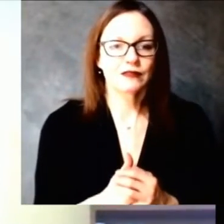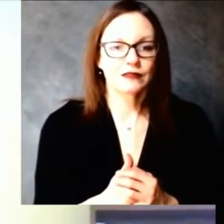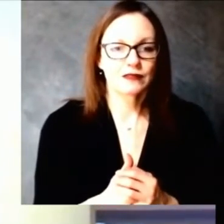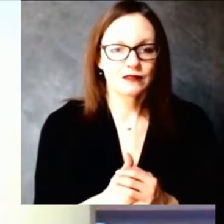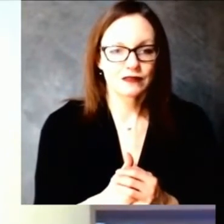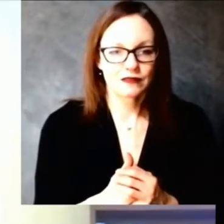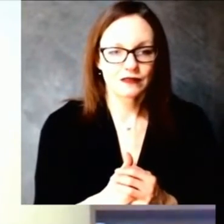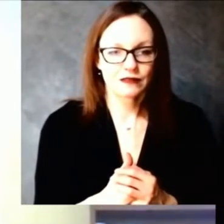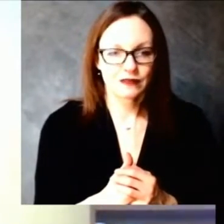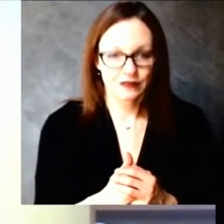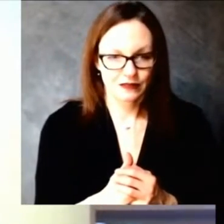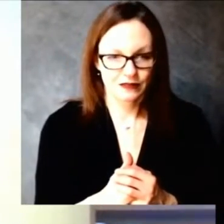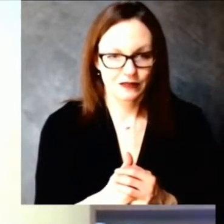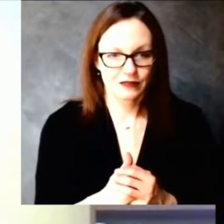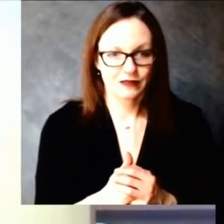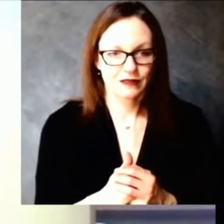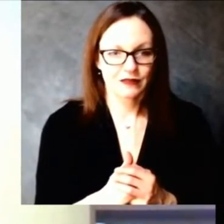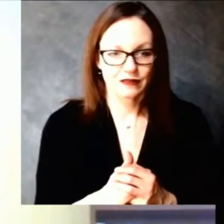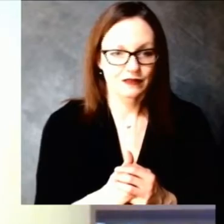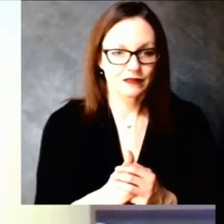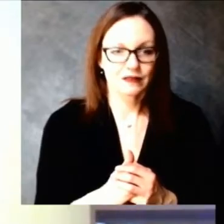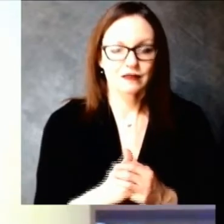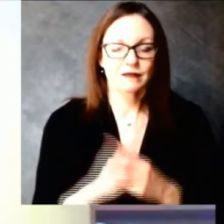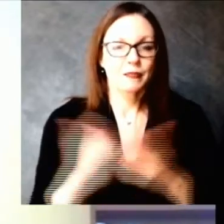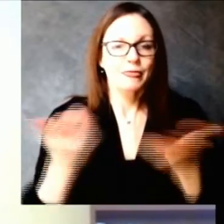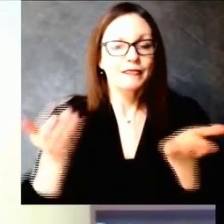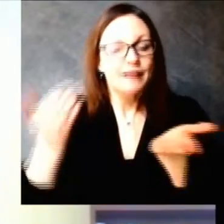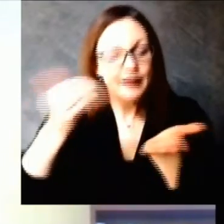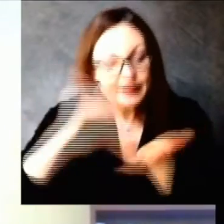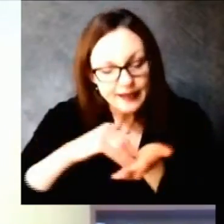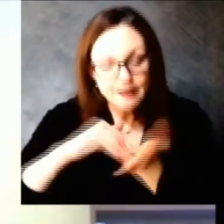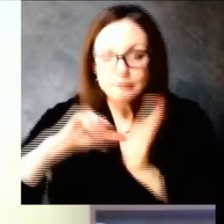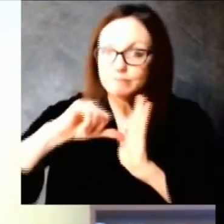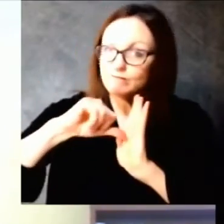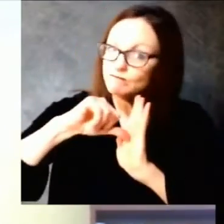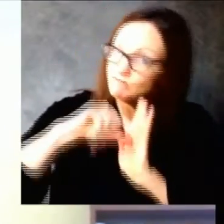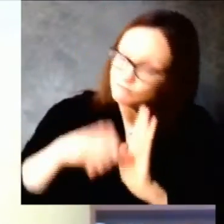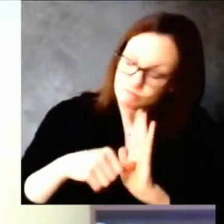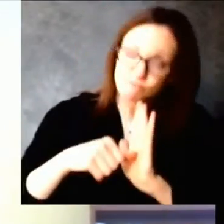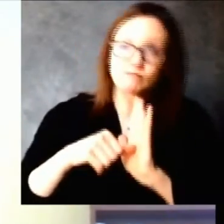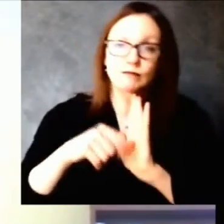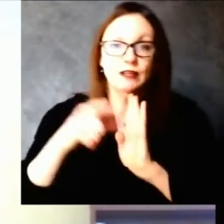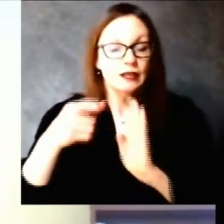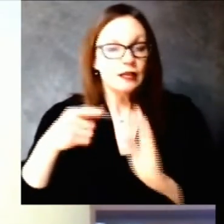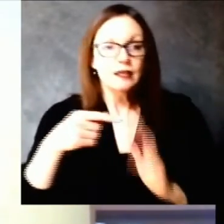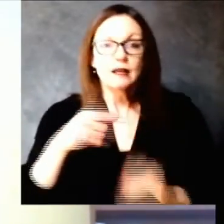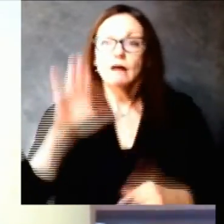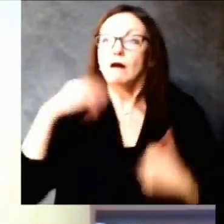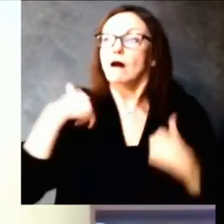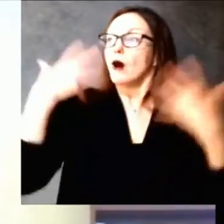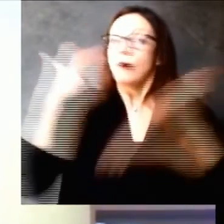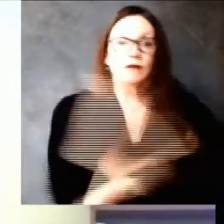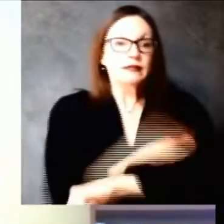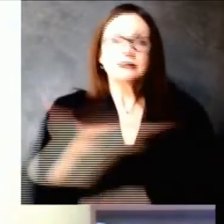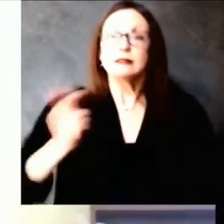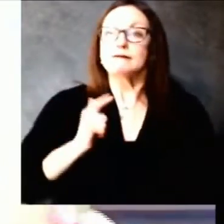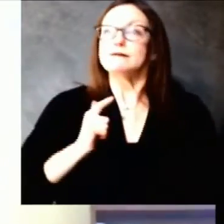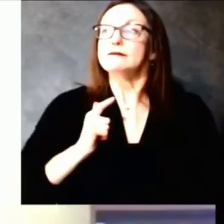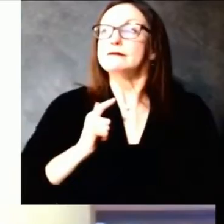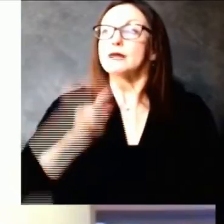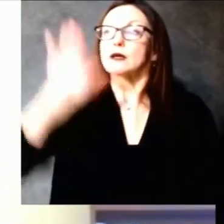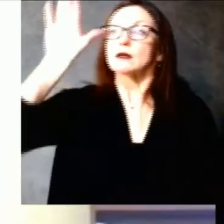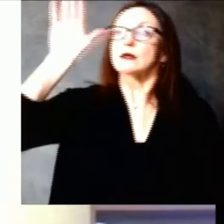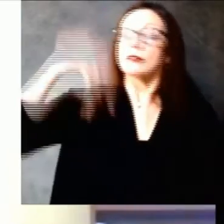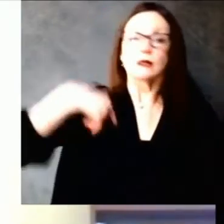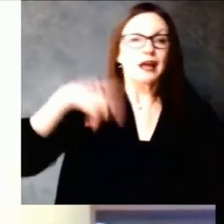vaccine and they were really rigorous about getting vaccine out when we said age 65 plus could go they